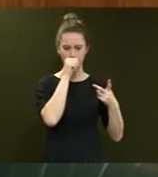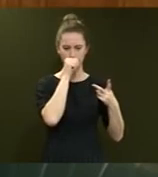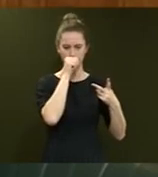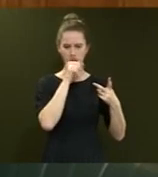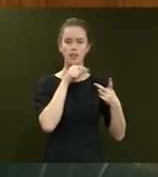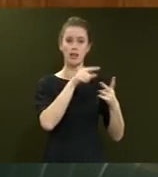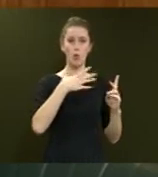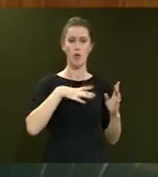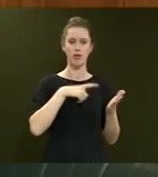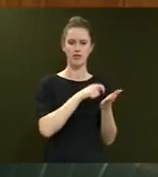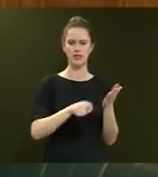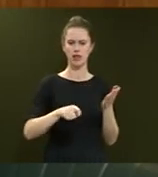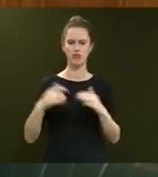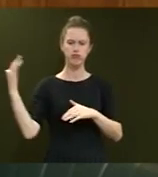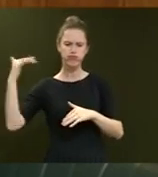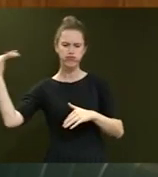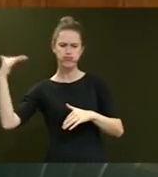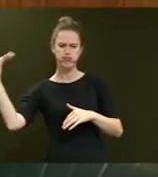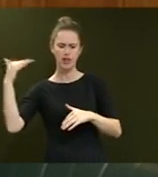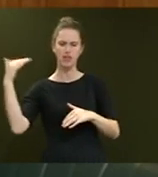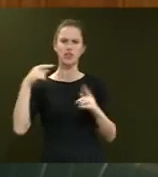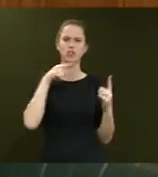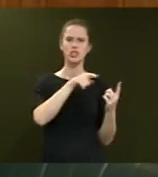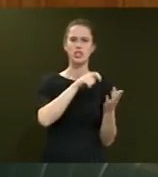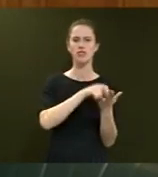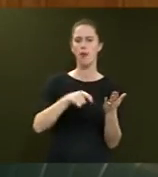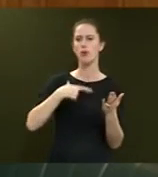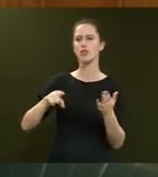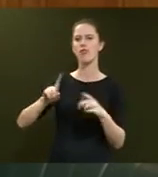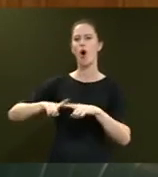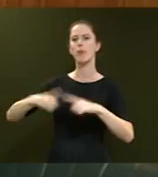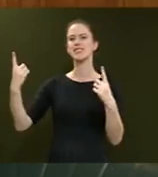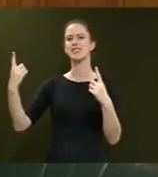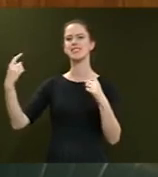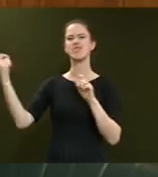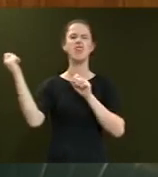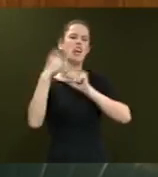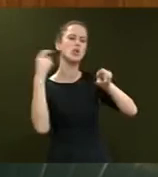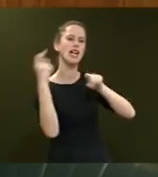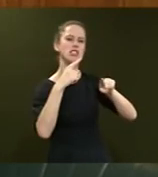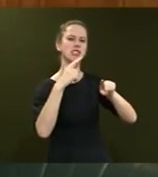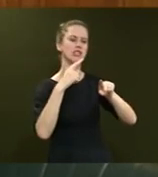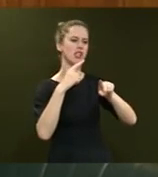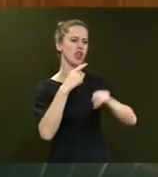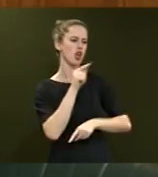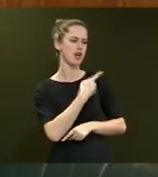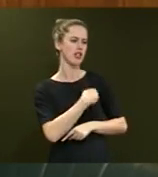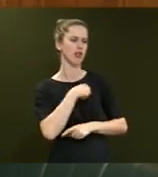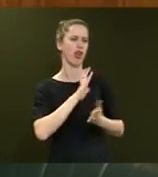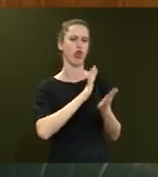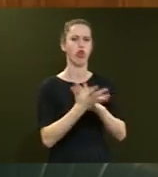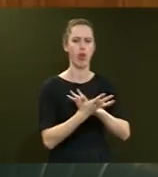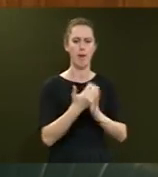Kingy resigned because of disgusting accusations by the Opposition that impinged her integrity based